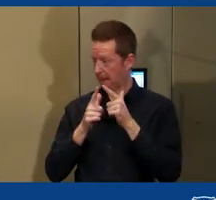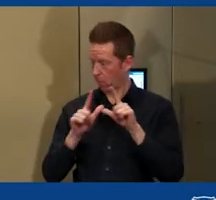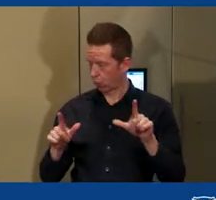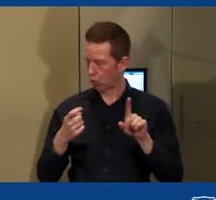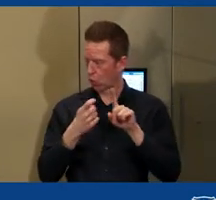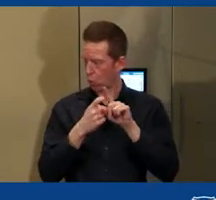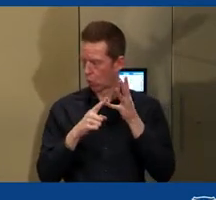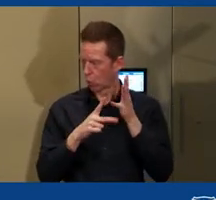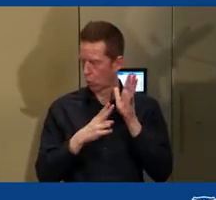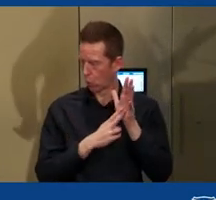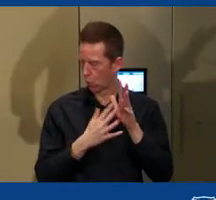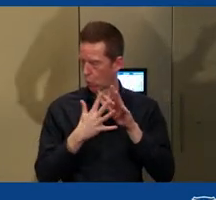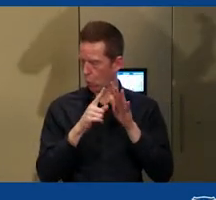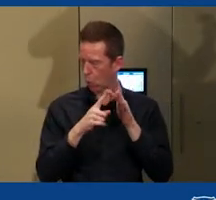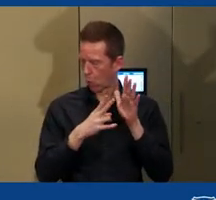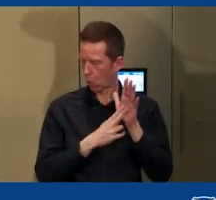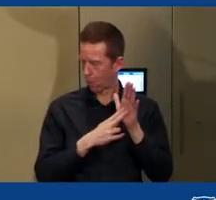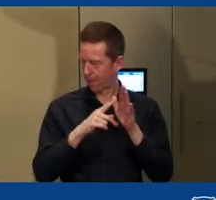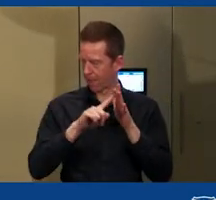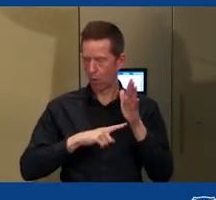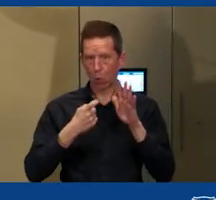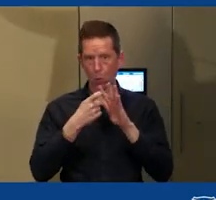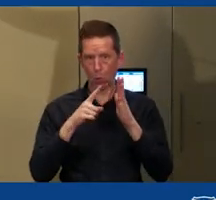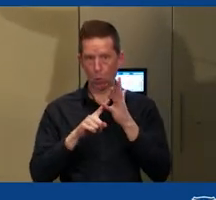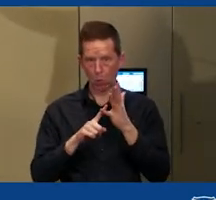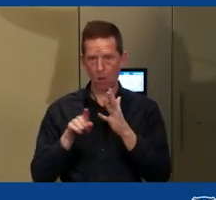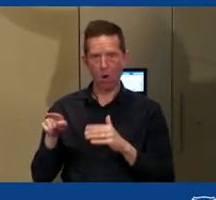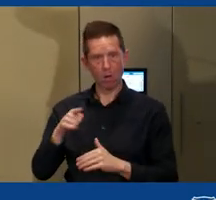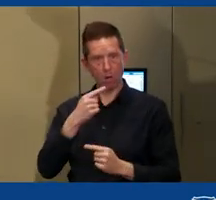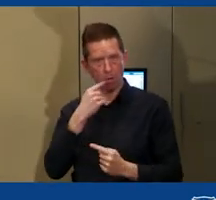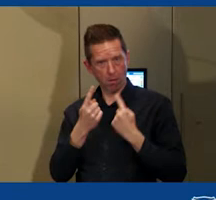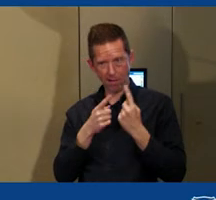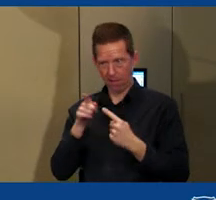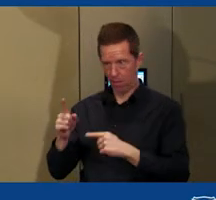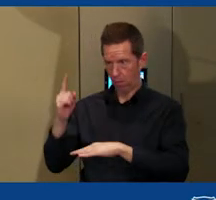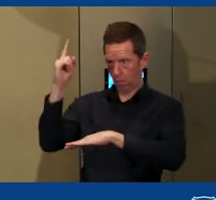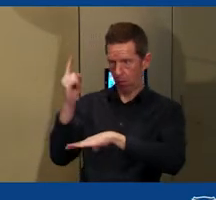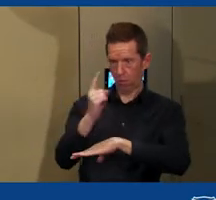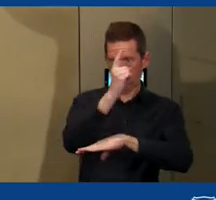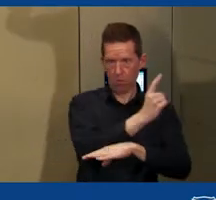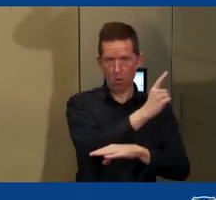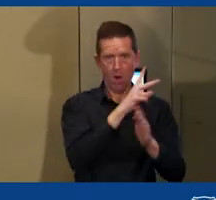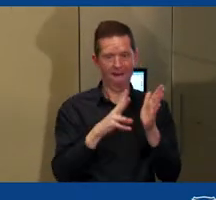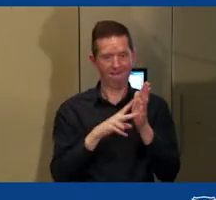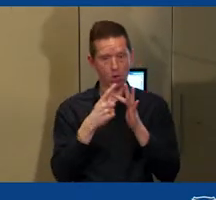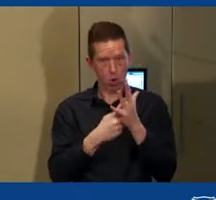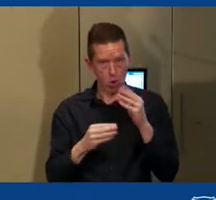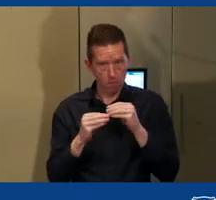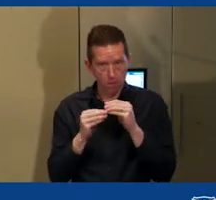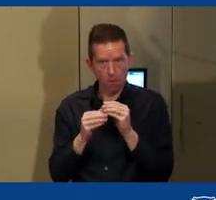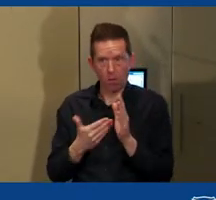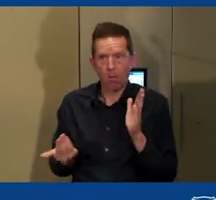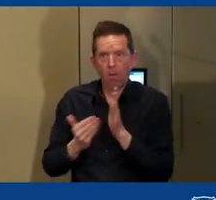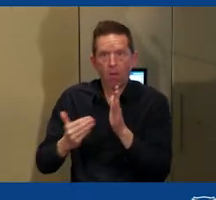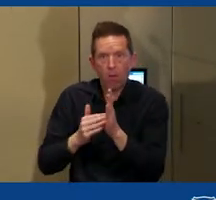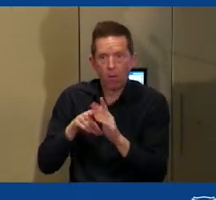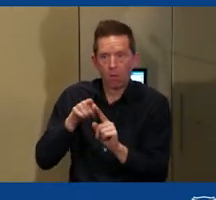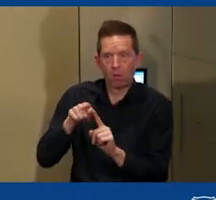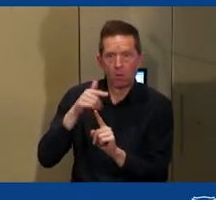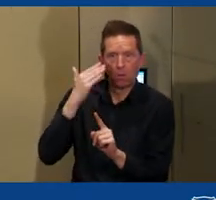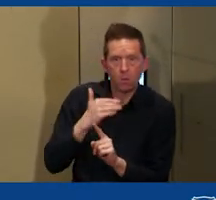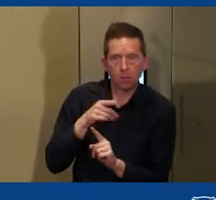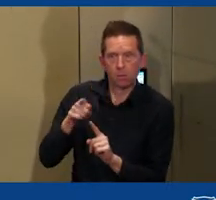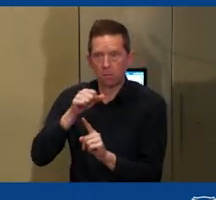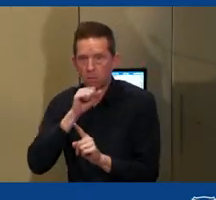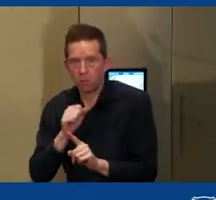know which verb you're going to use when you're talking about the movement of an animal going past you, you need to have really detailed